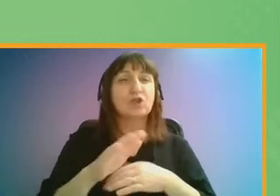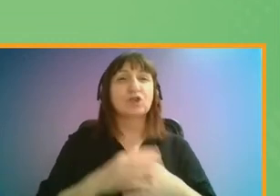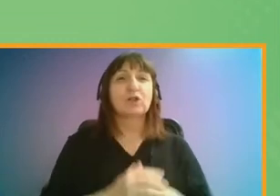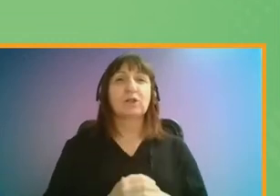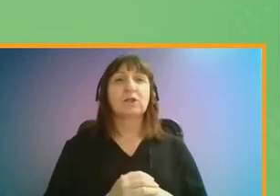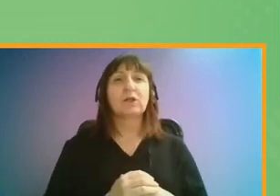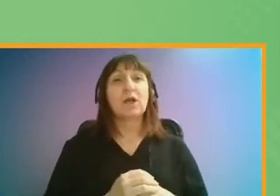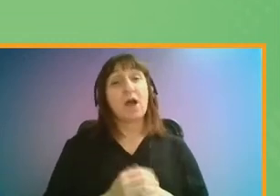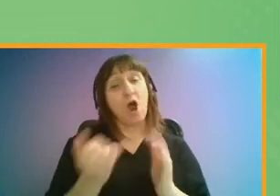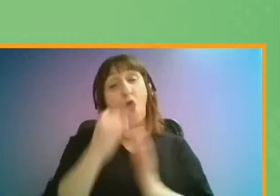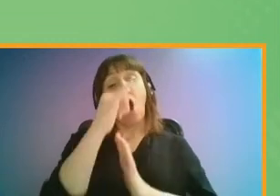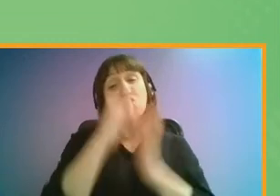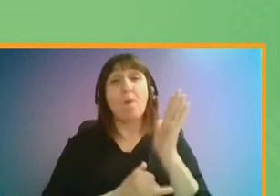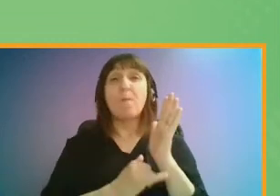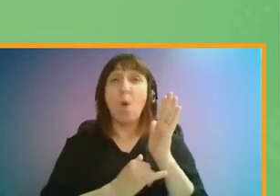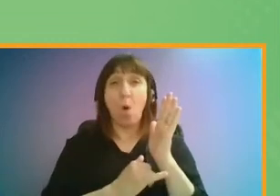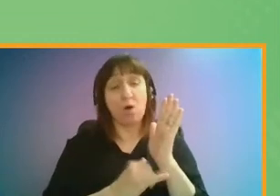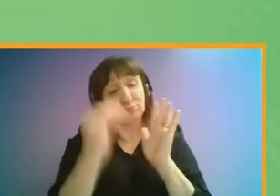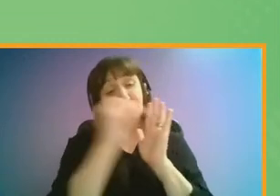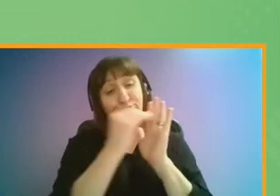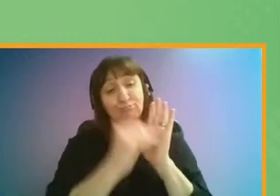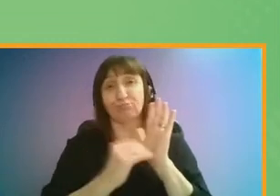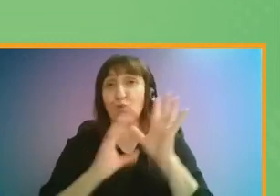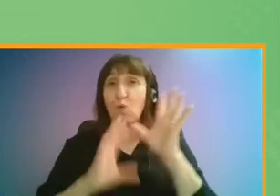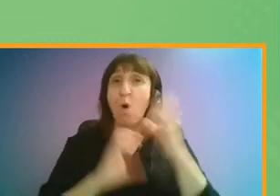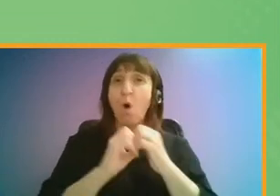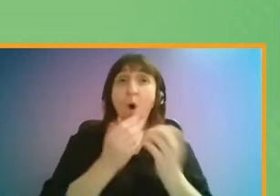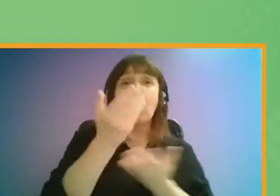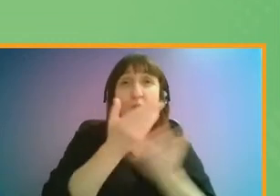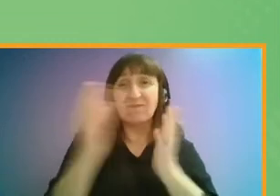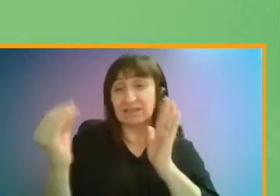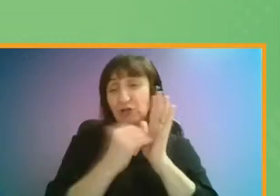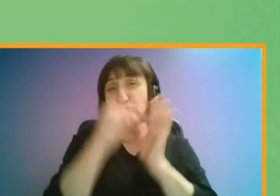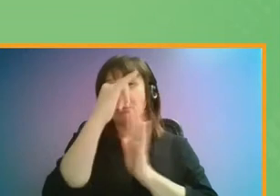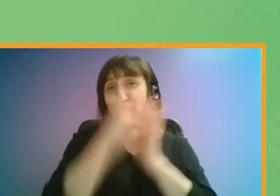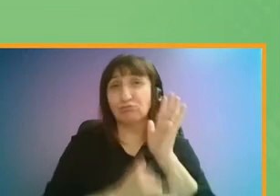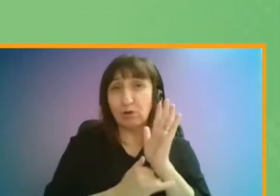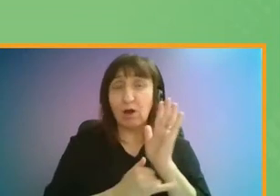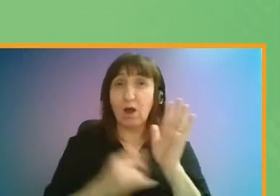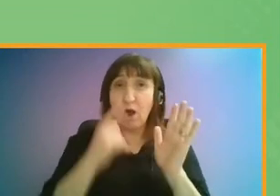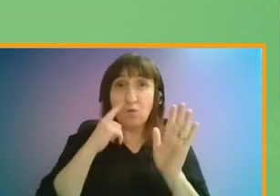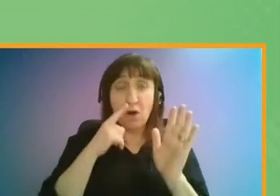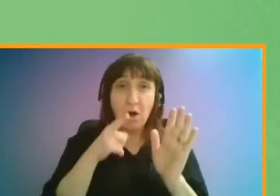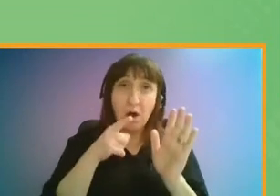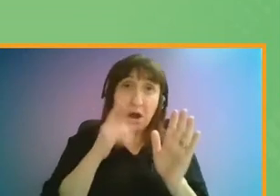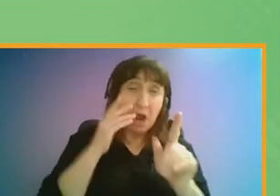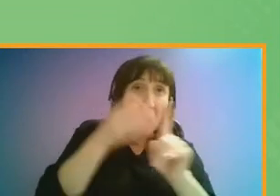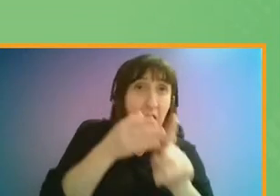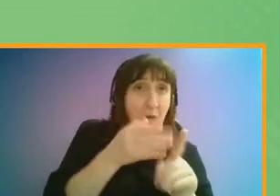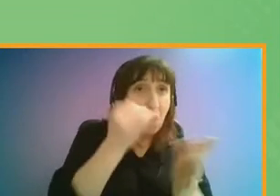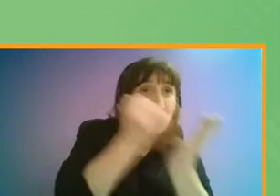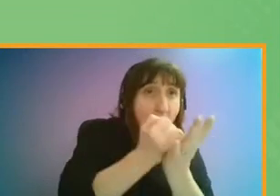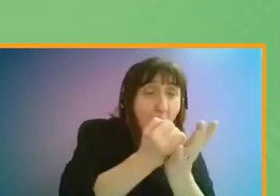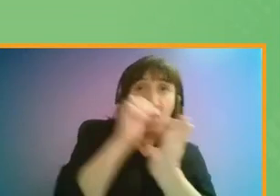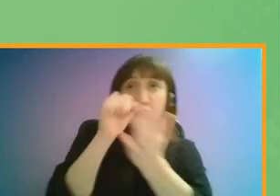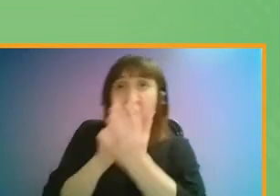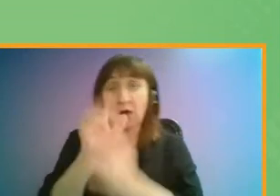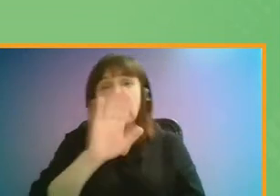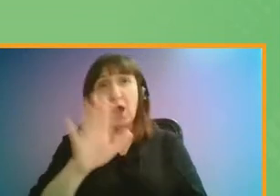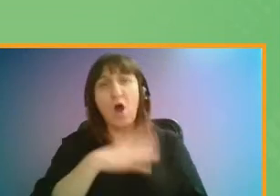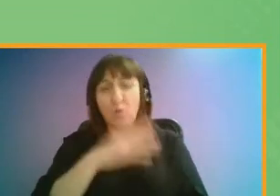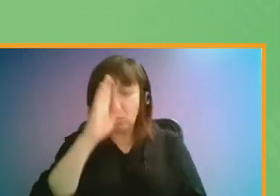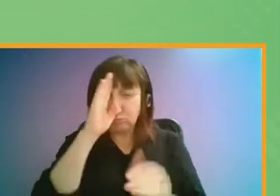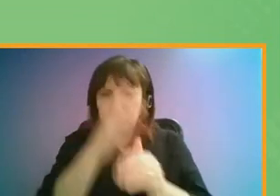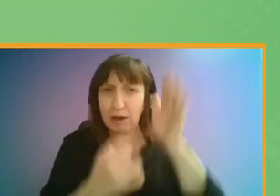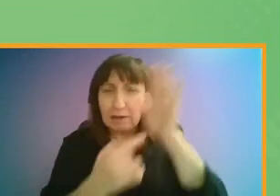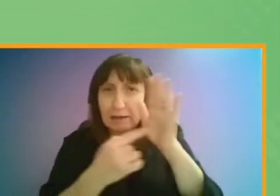This report is a culmination of these conversations. Our aim was not to decide what's wrong and what's right, but rather to highlight the key issues that need to be focused